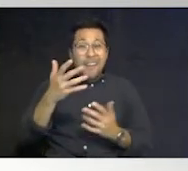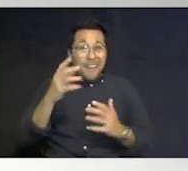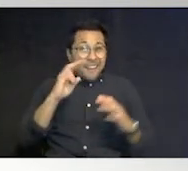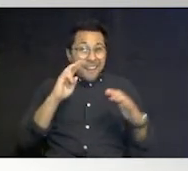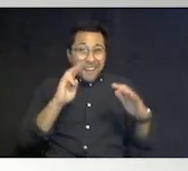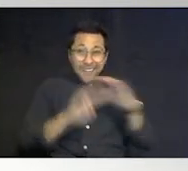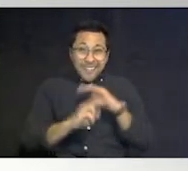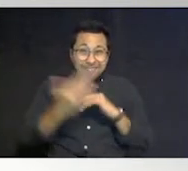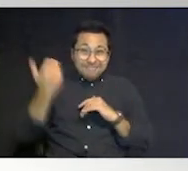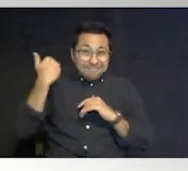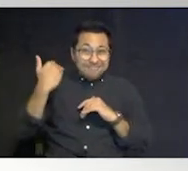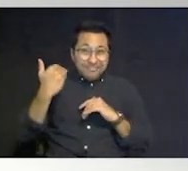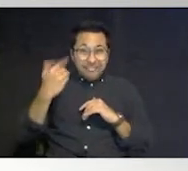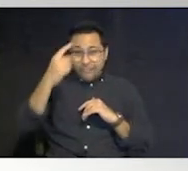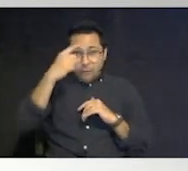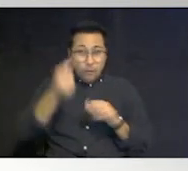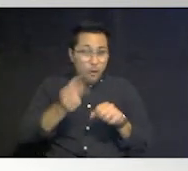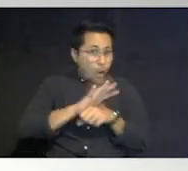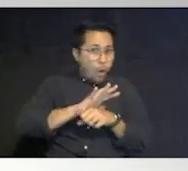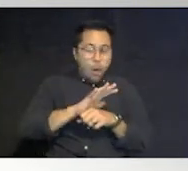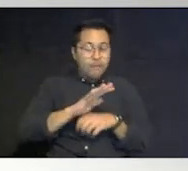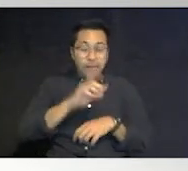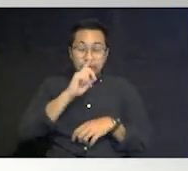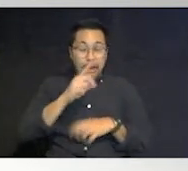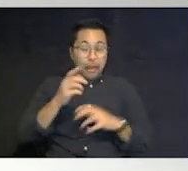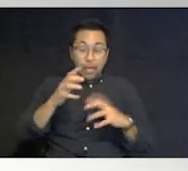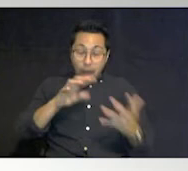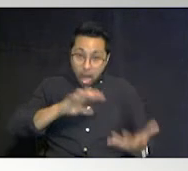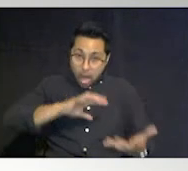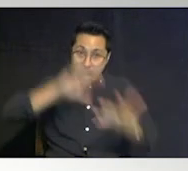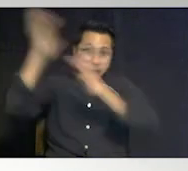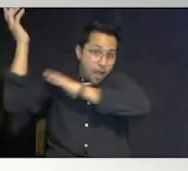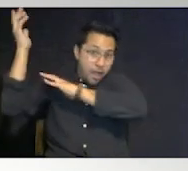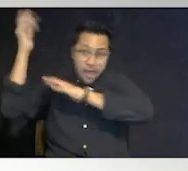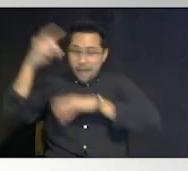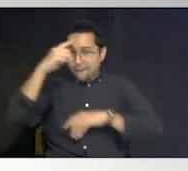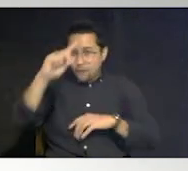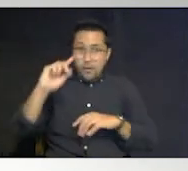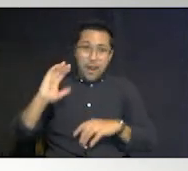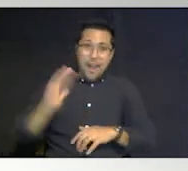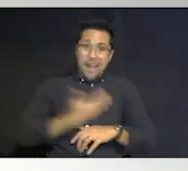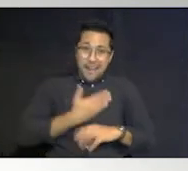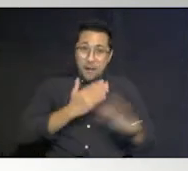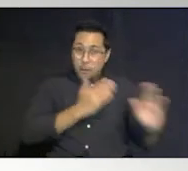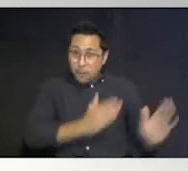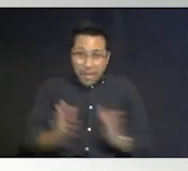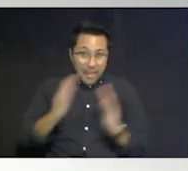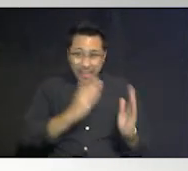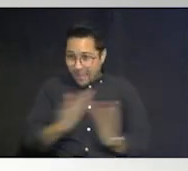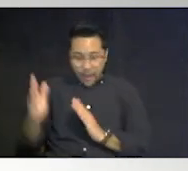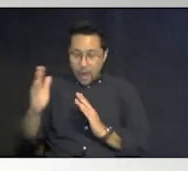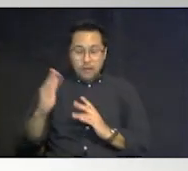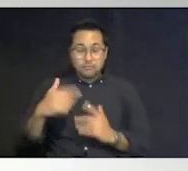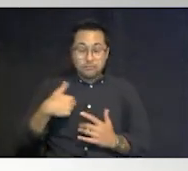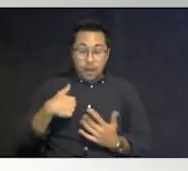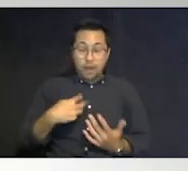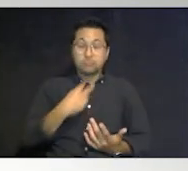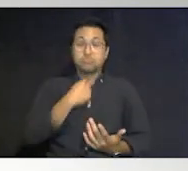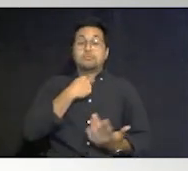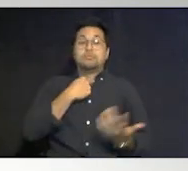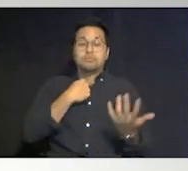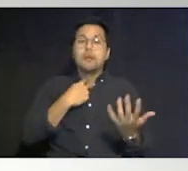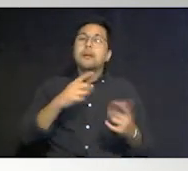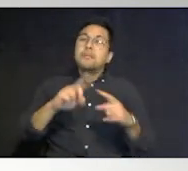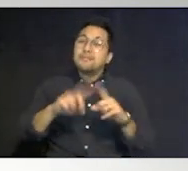thrown a wrench into all of the planning that any of us have done um but it did and but we got through